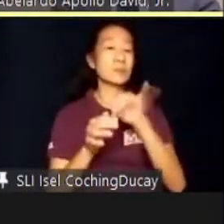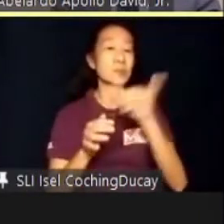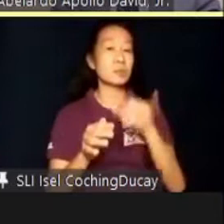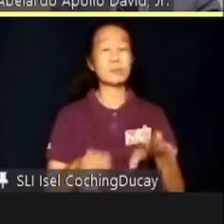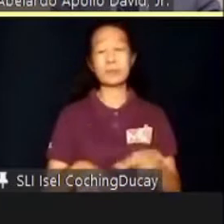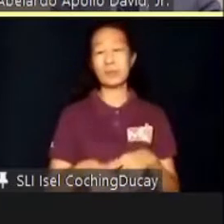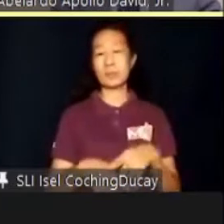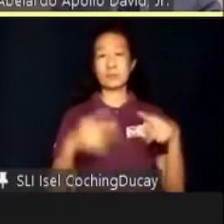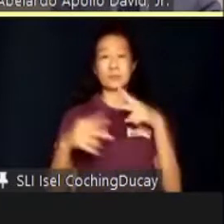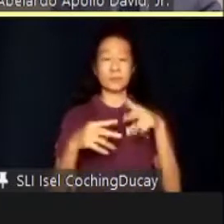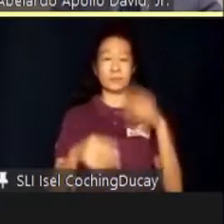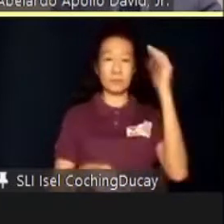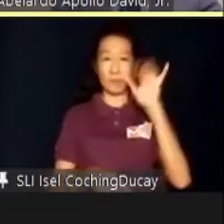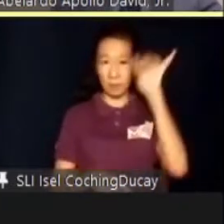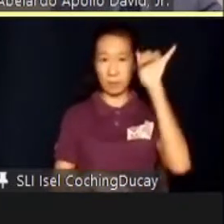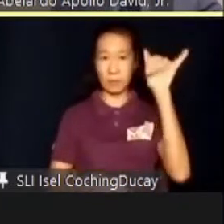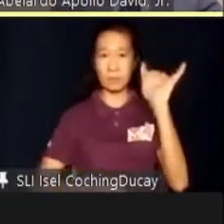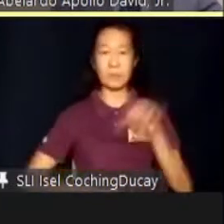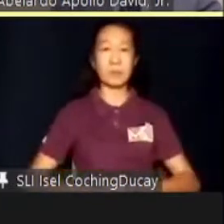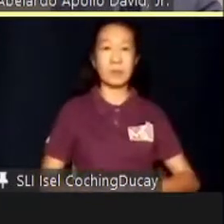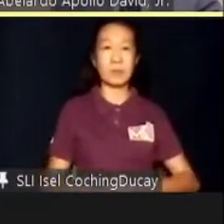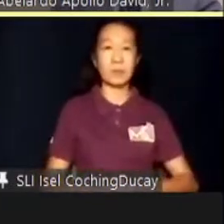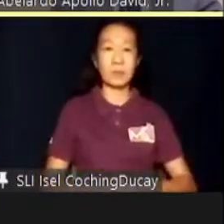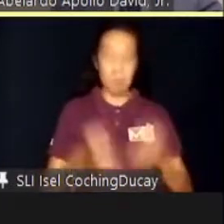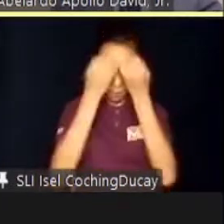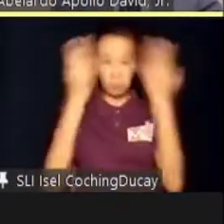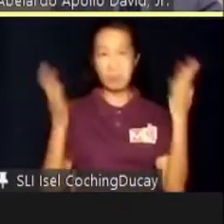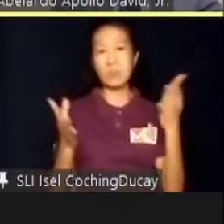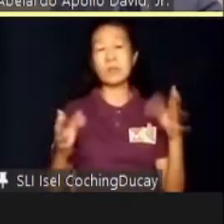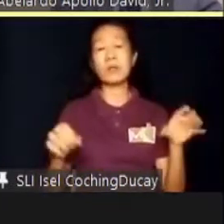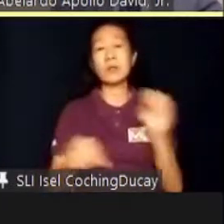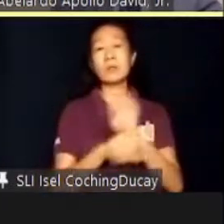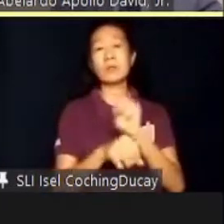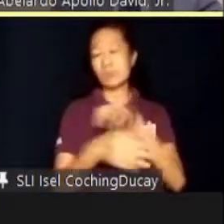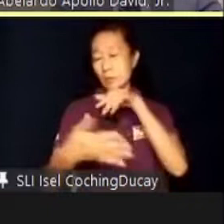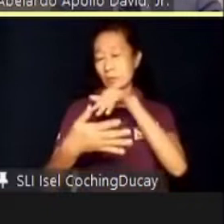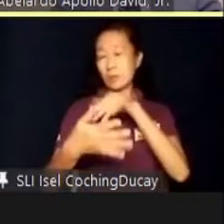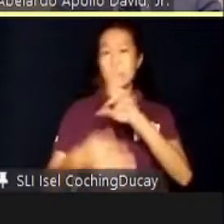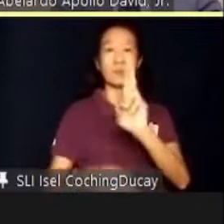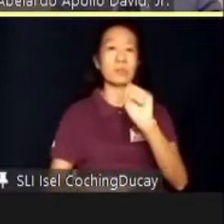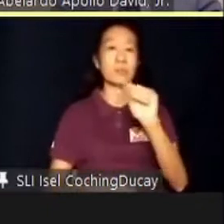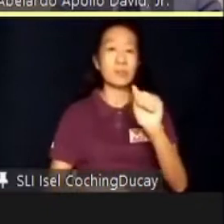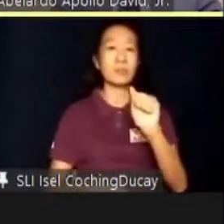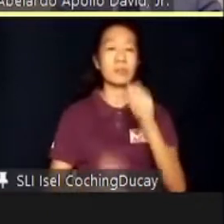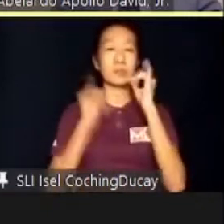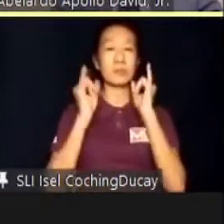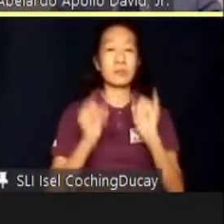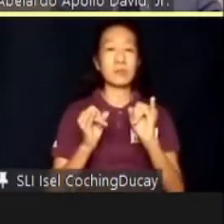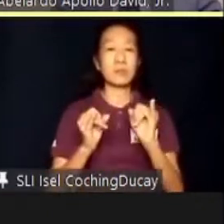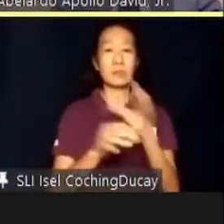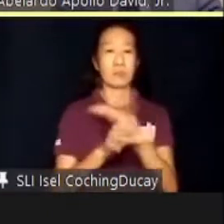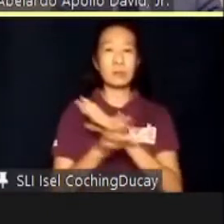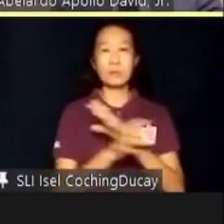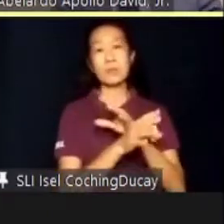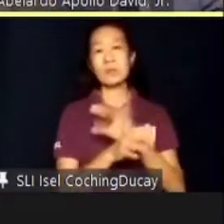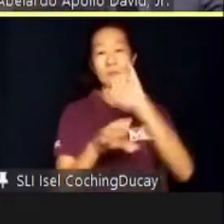In the absence of comprehensive local data, work placement studies in the USA that identified the common jobs